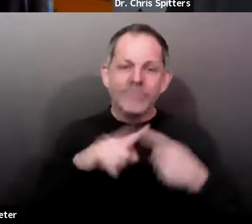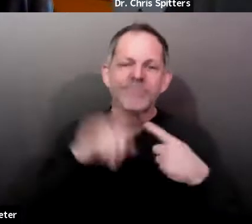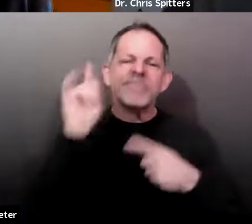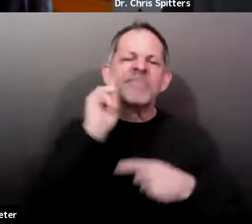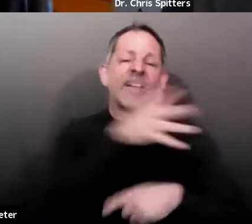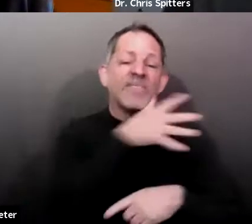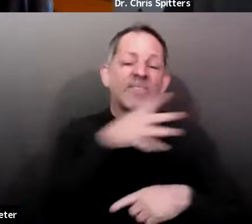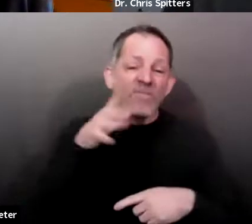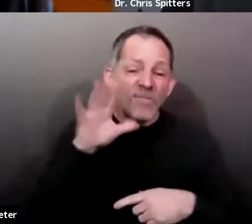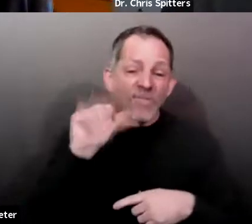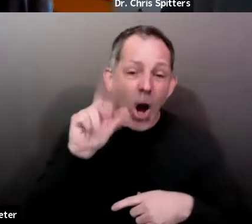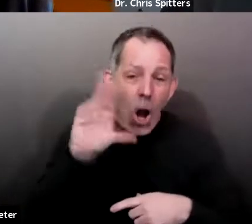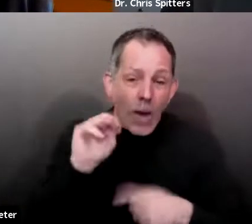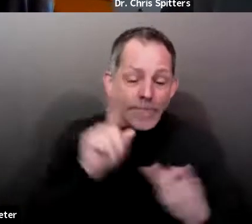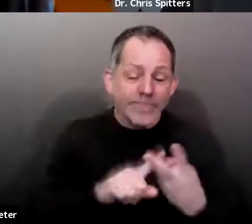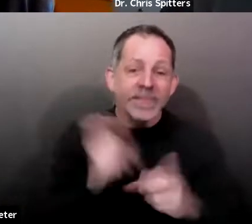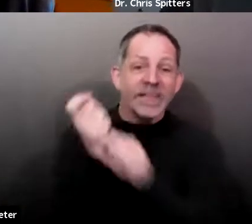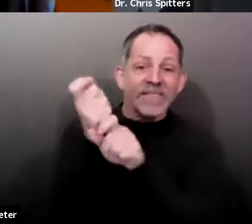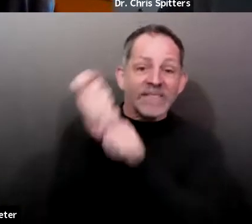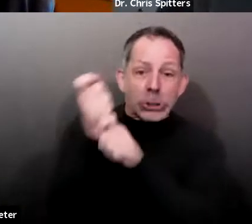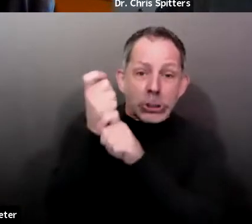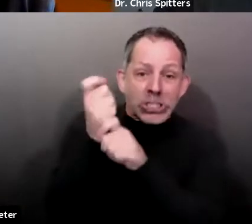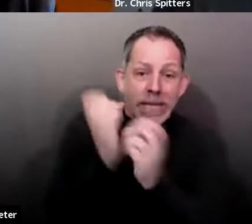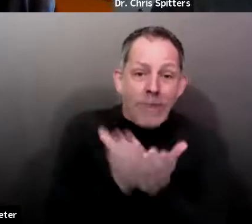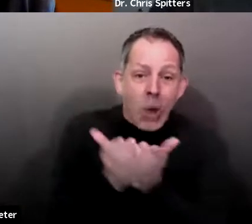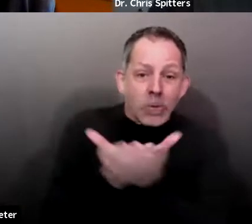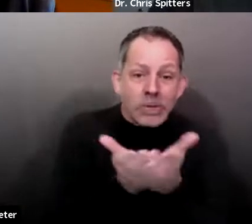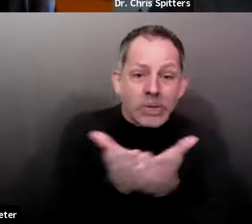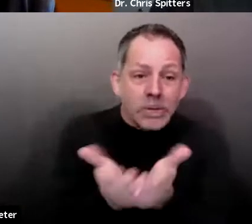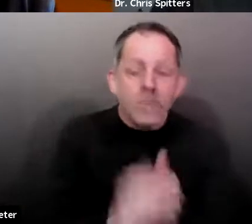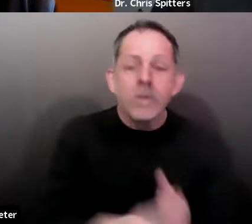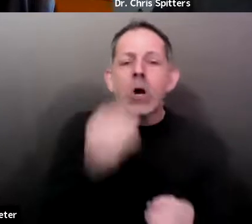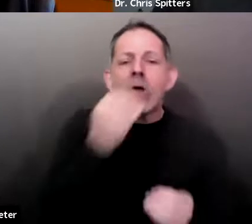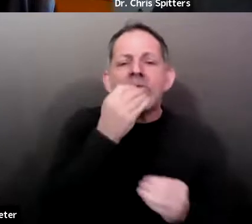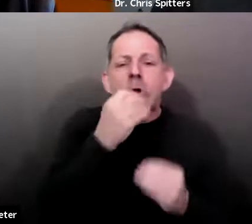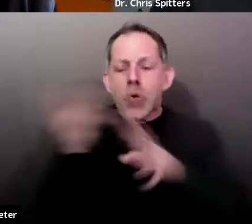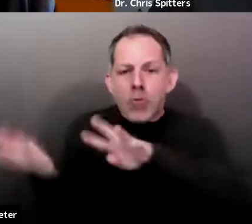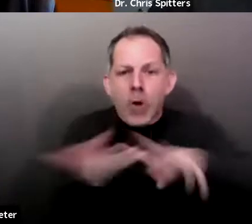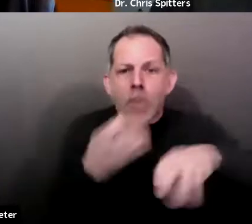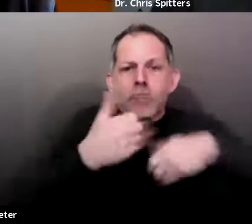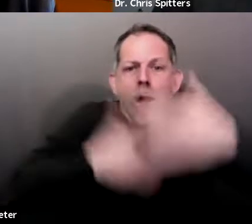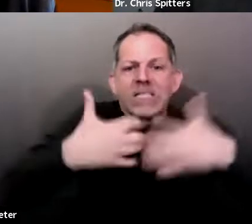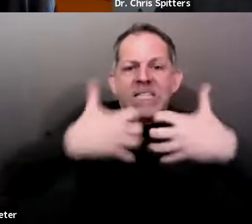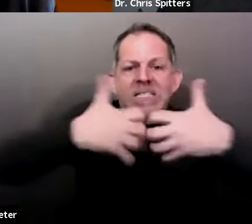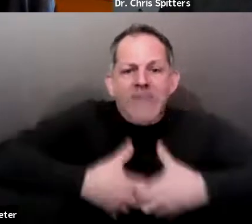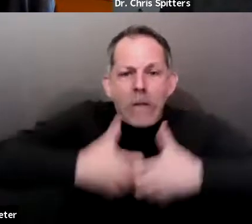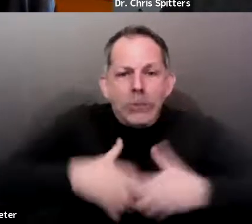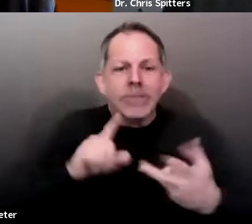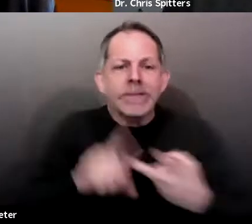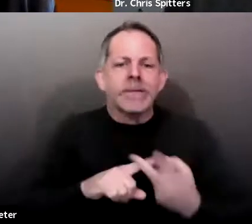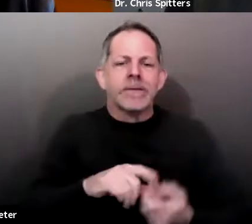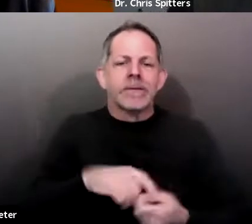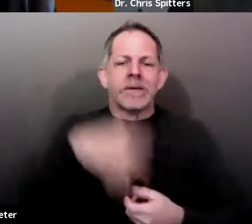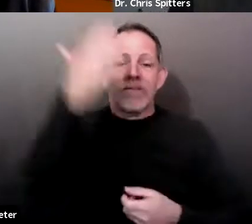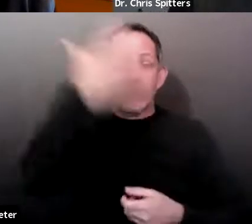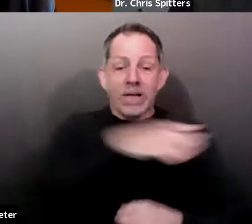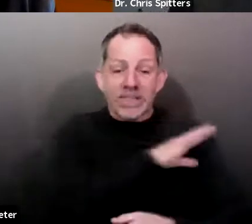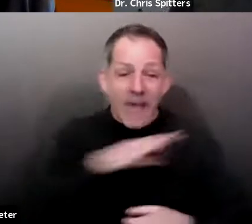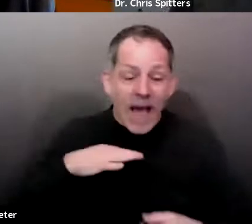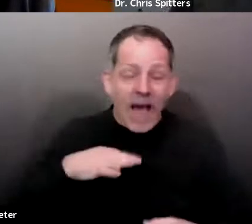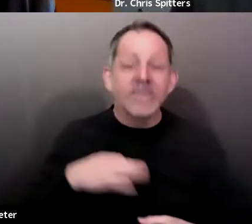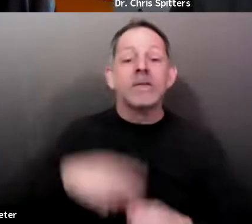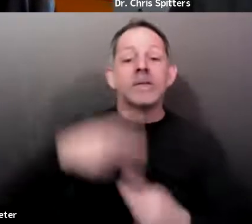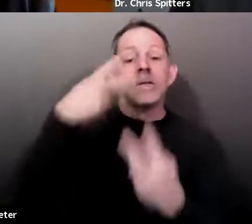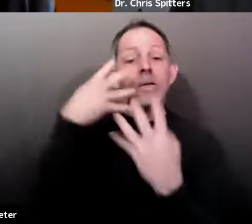crews, food processing, grocery store staff, correction staff, prisons, jails, or detention